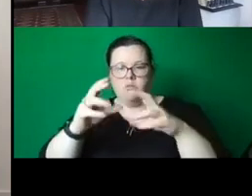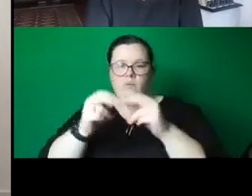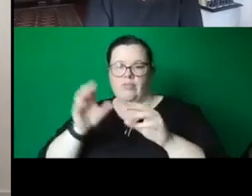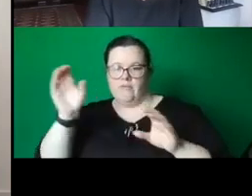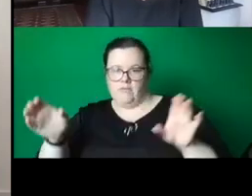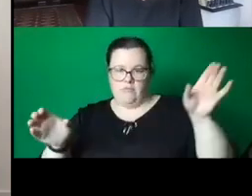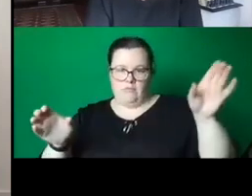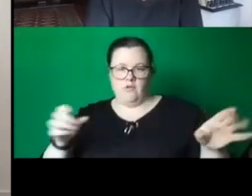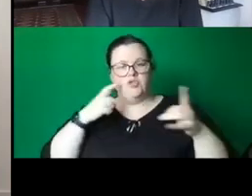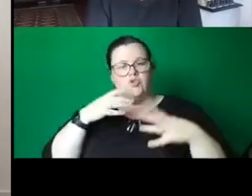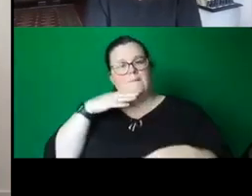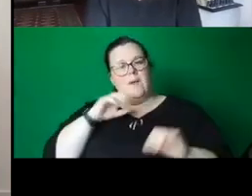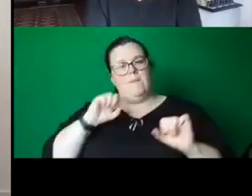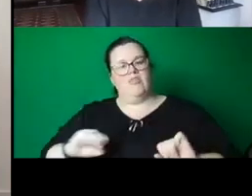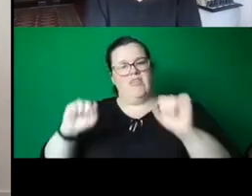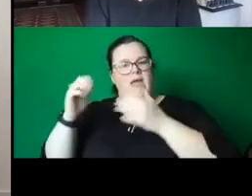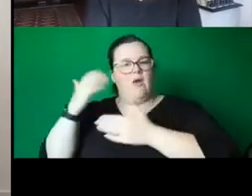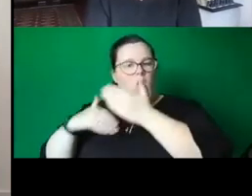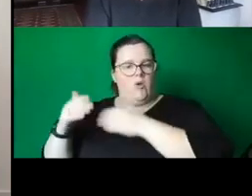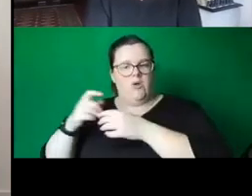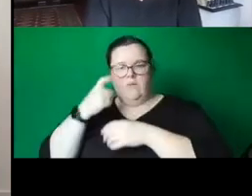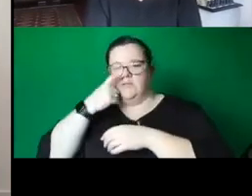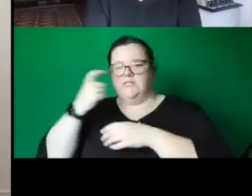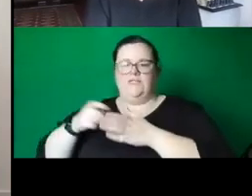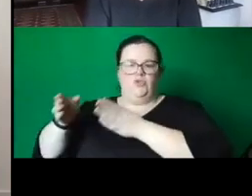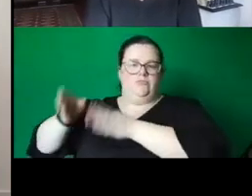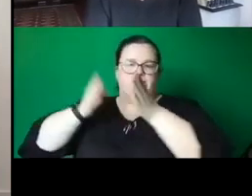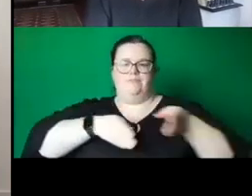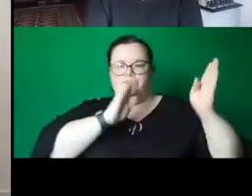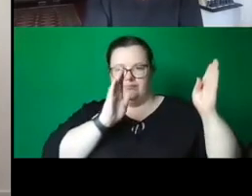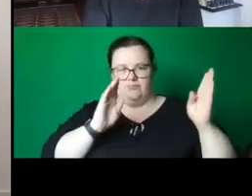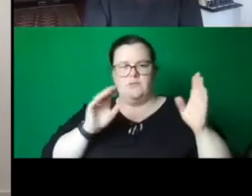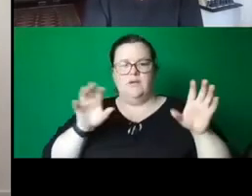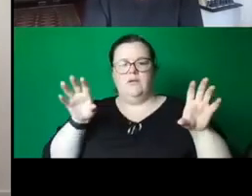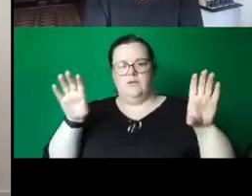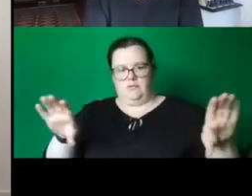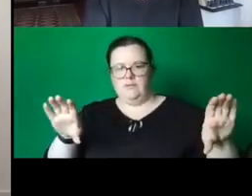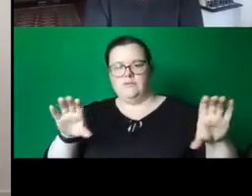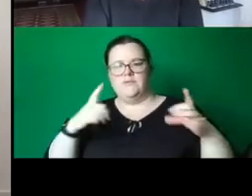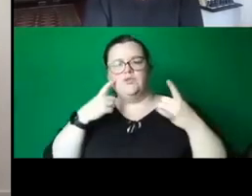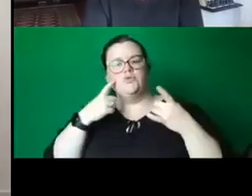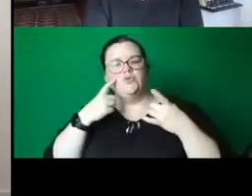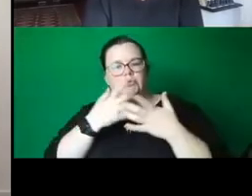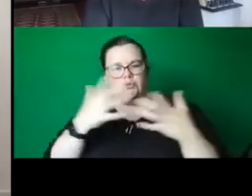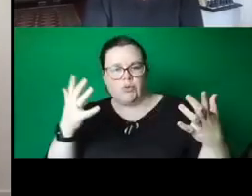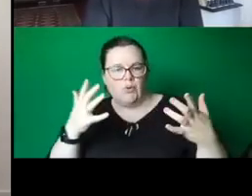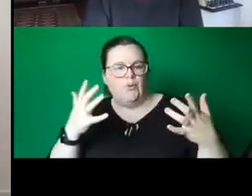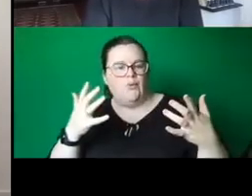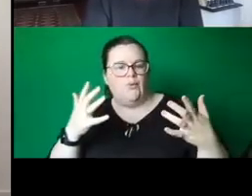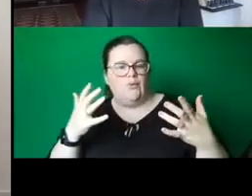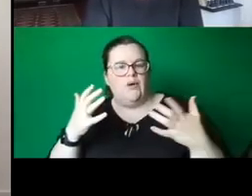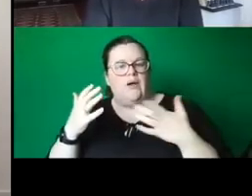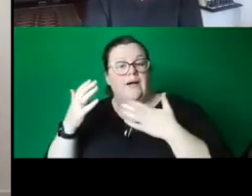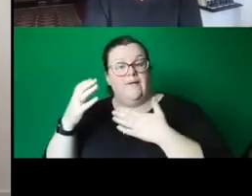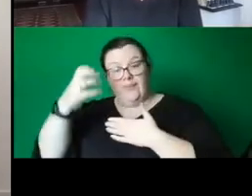monuments. The idea was to parallel these two royal histories, who were actually closely related,